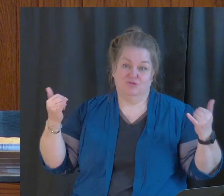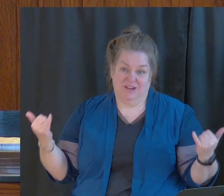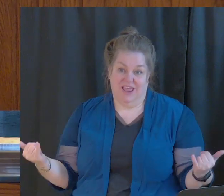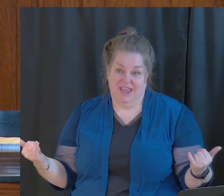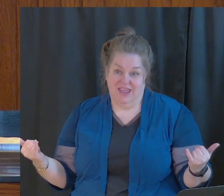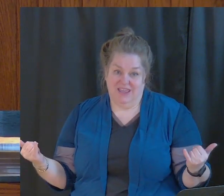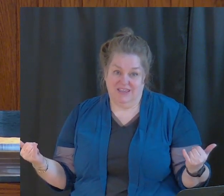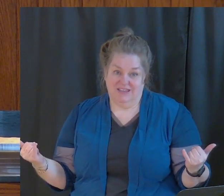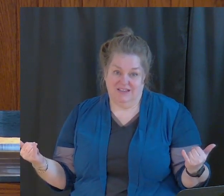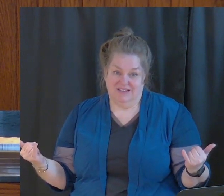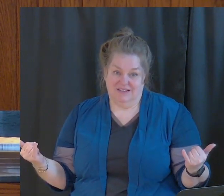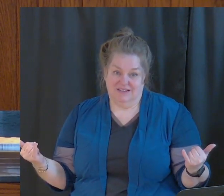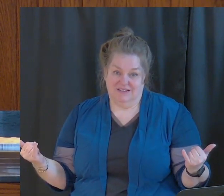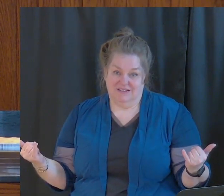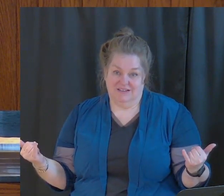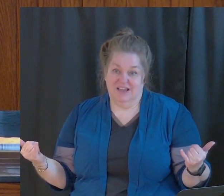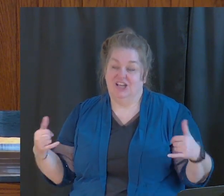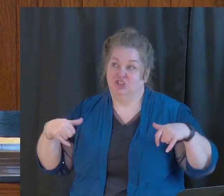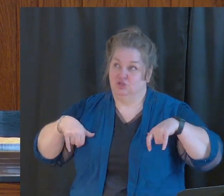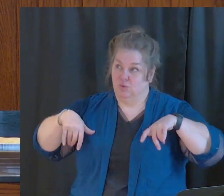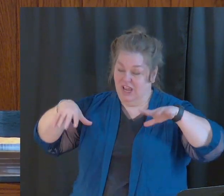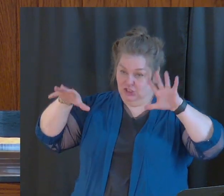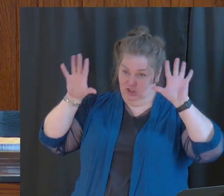but I'm willing to surrender myself to you